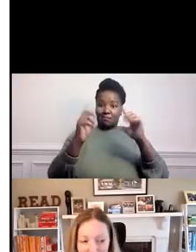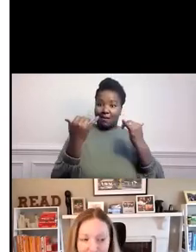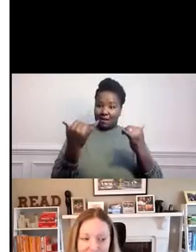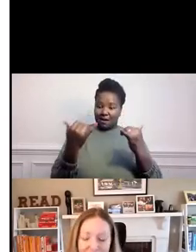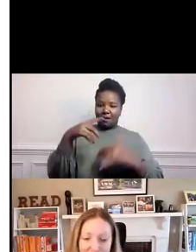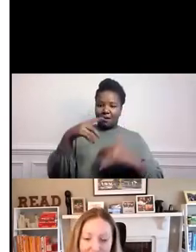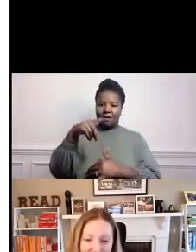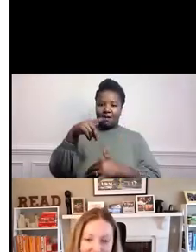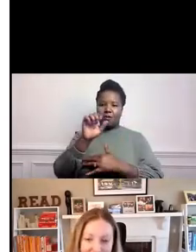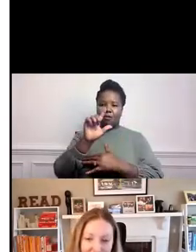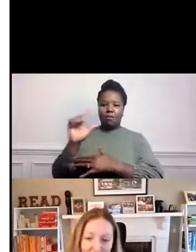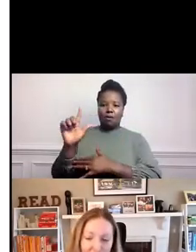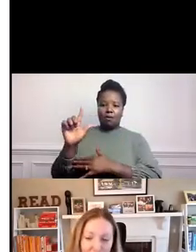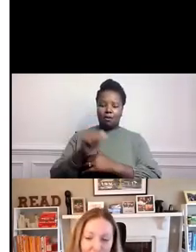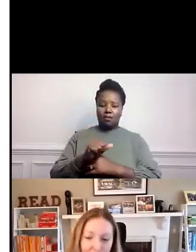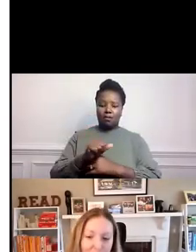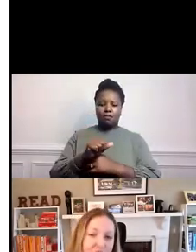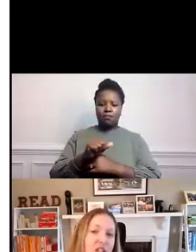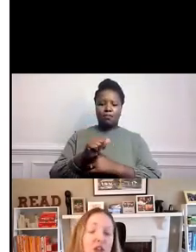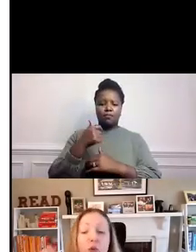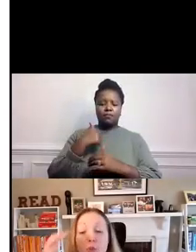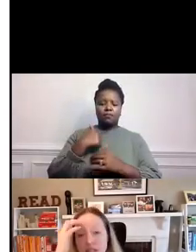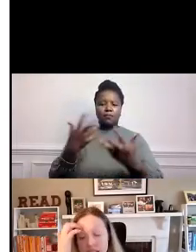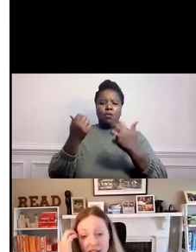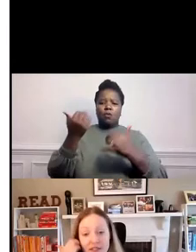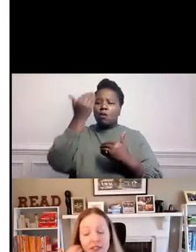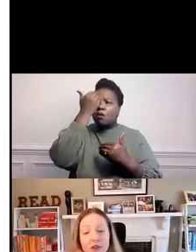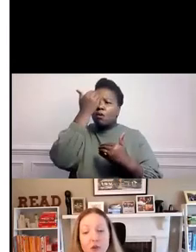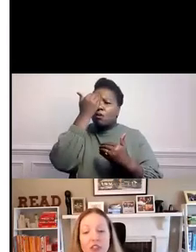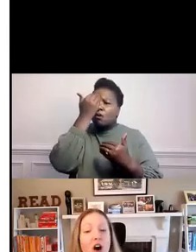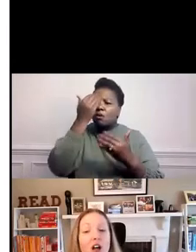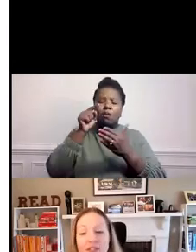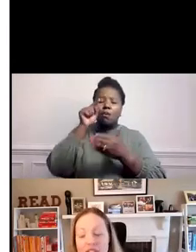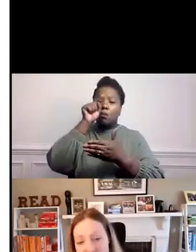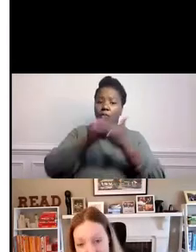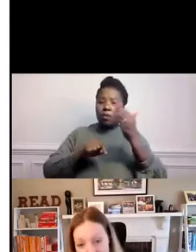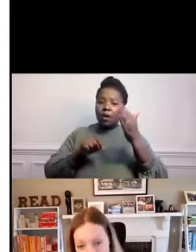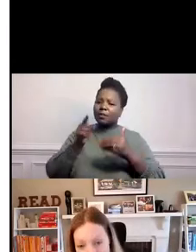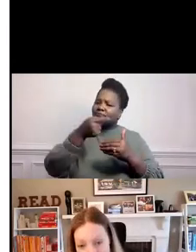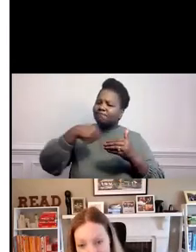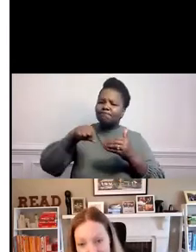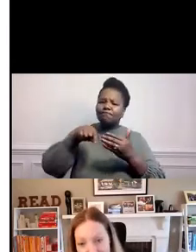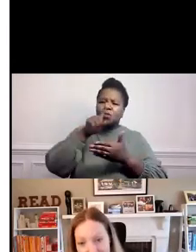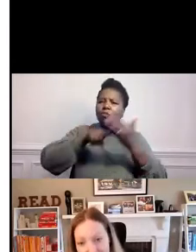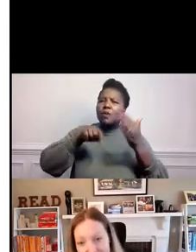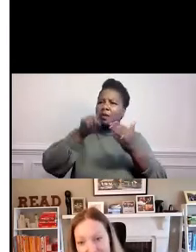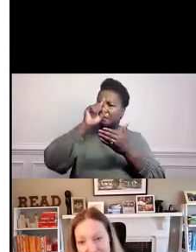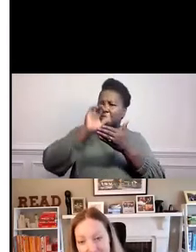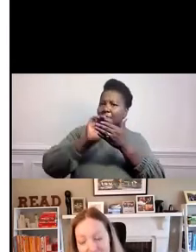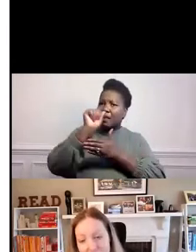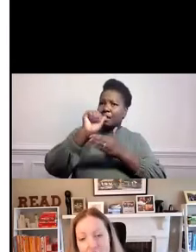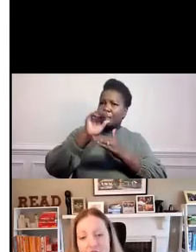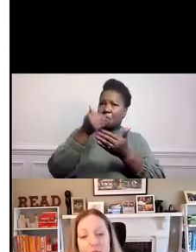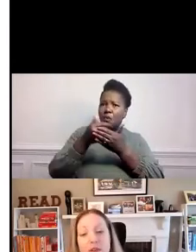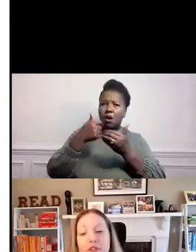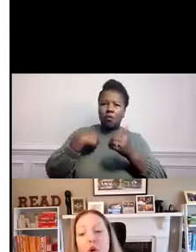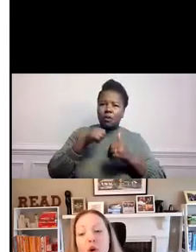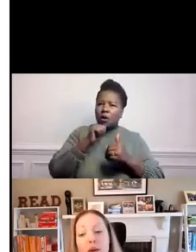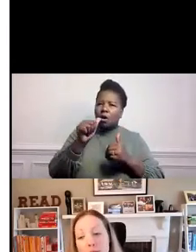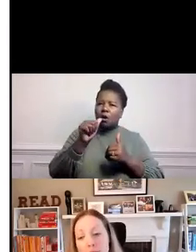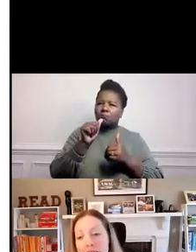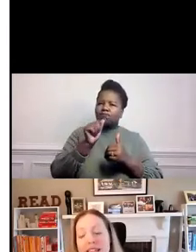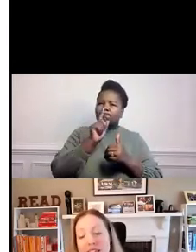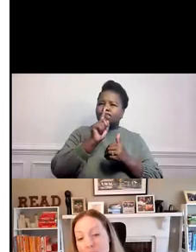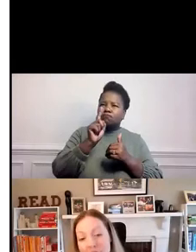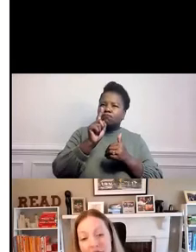what we want to know is, what do you believe, with all of the uncertainty, are some of